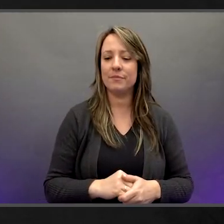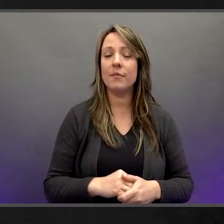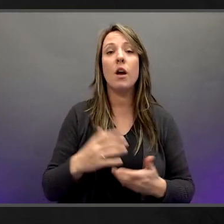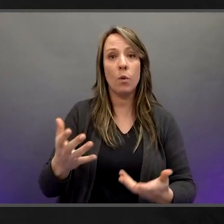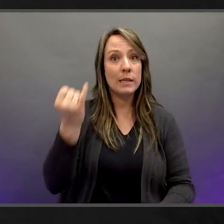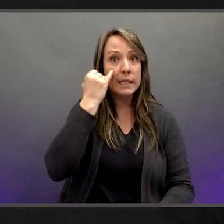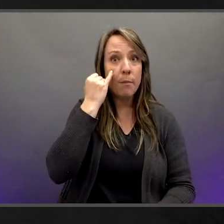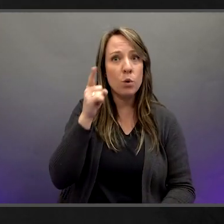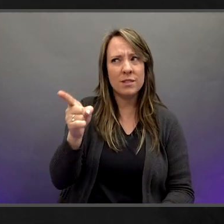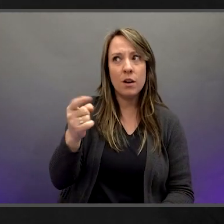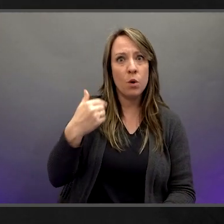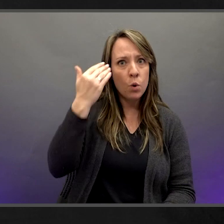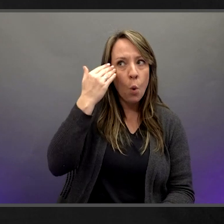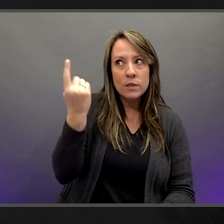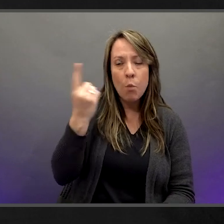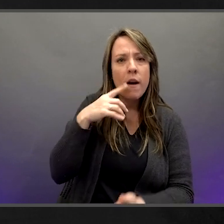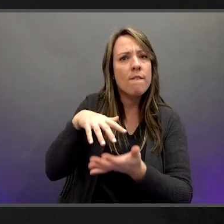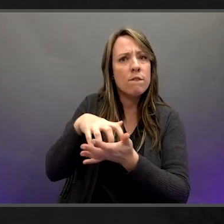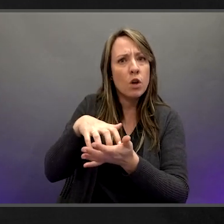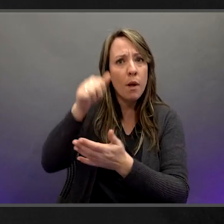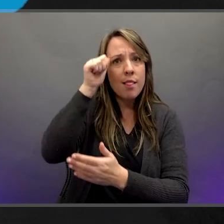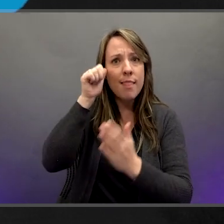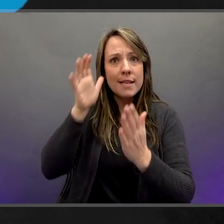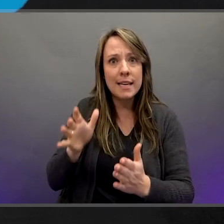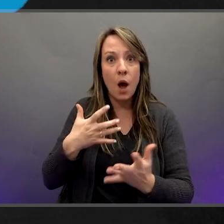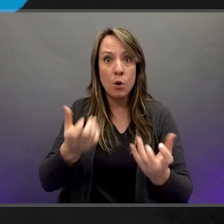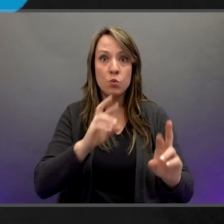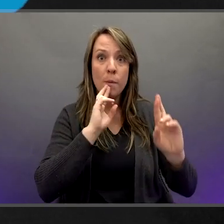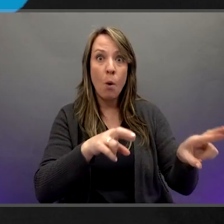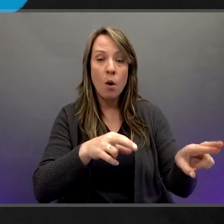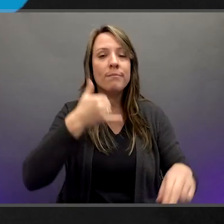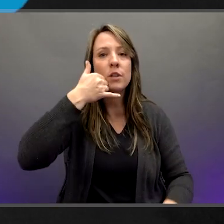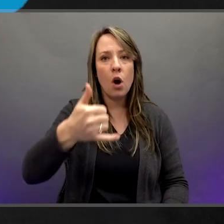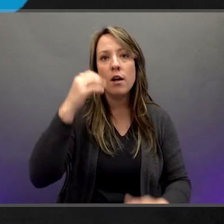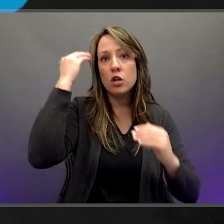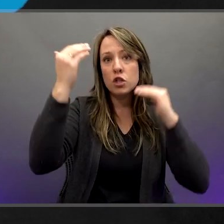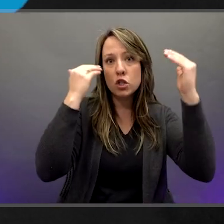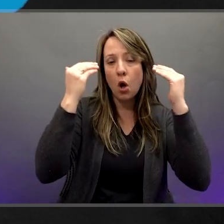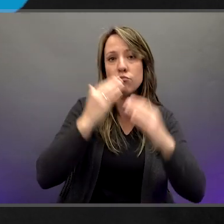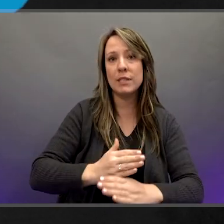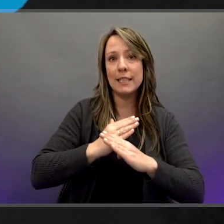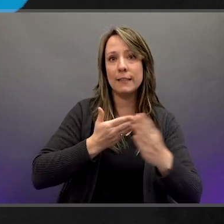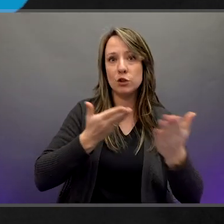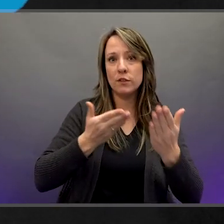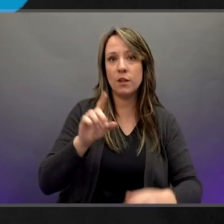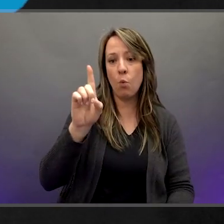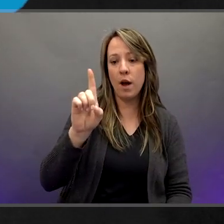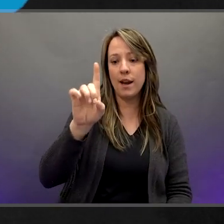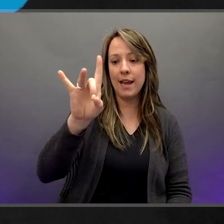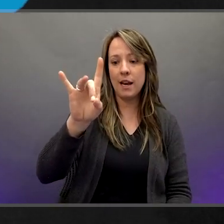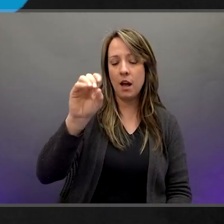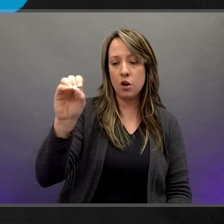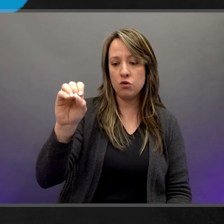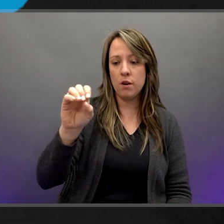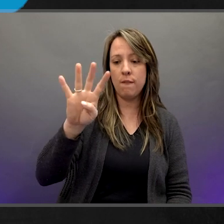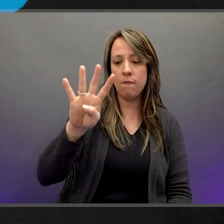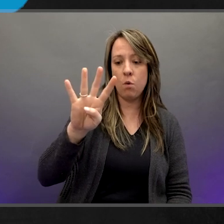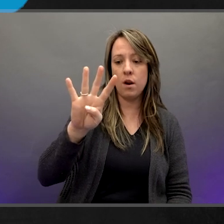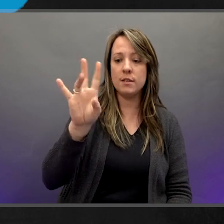To report abuse or neglect of a vulnerable Alaskan, call Adult Protective Services at 1-800-478